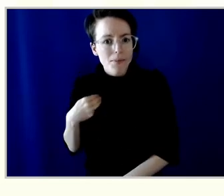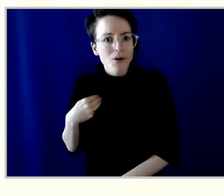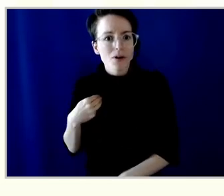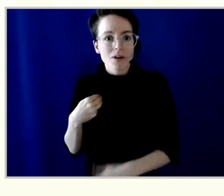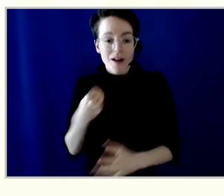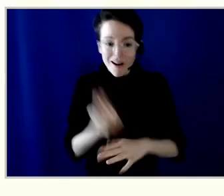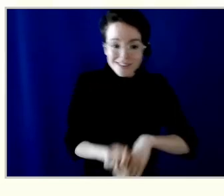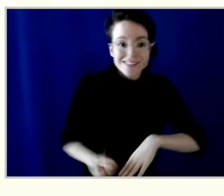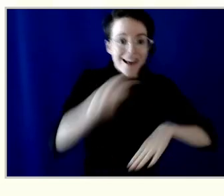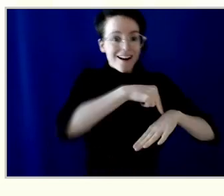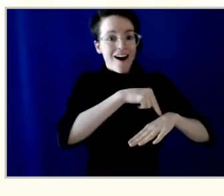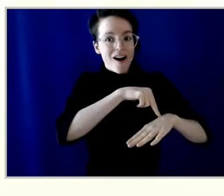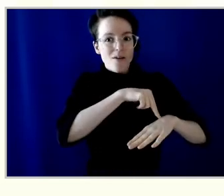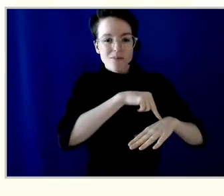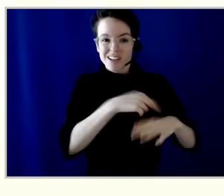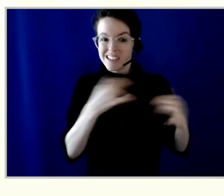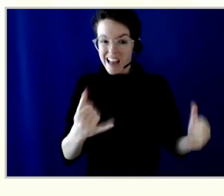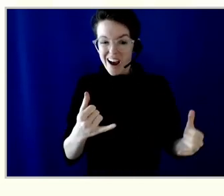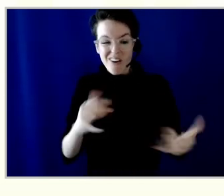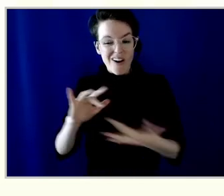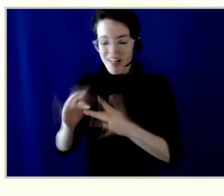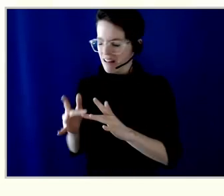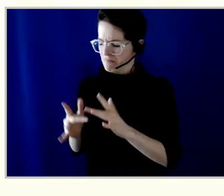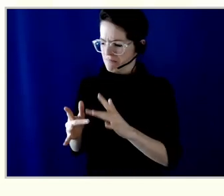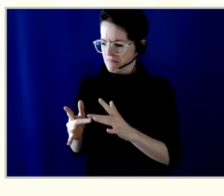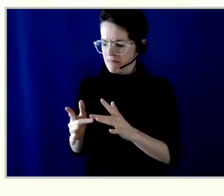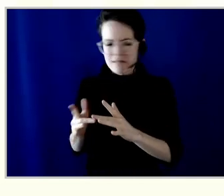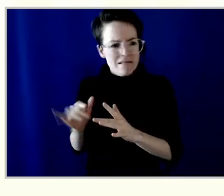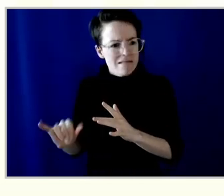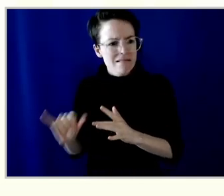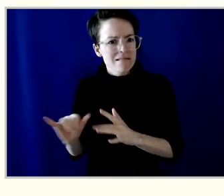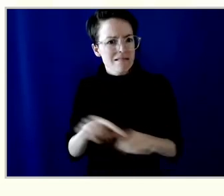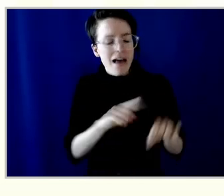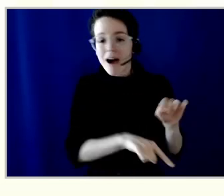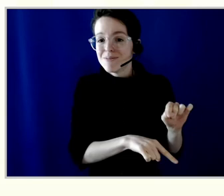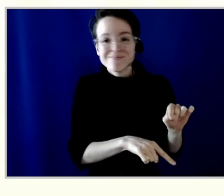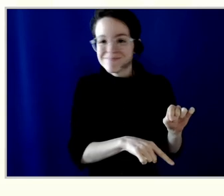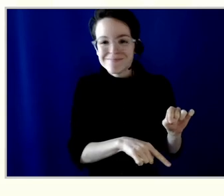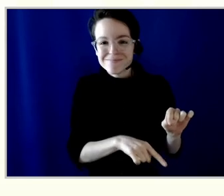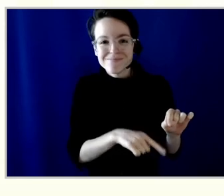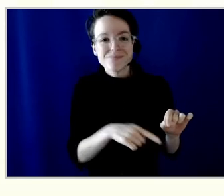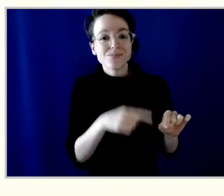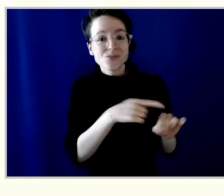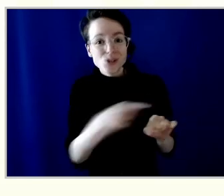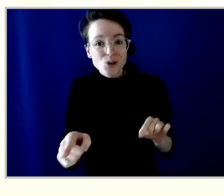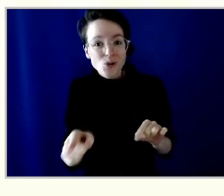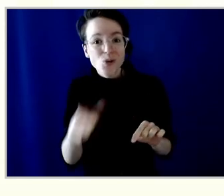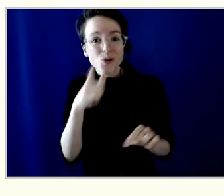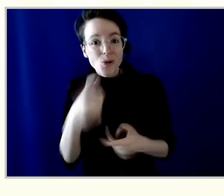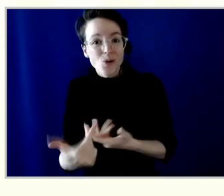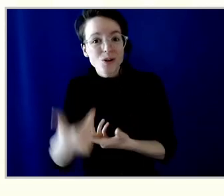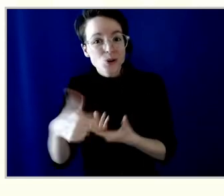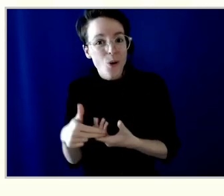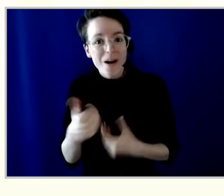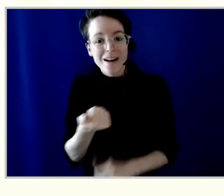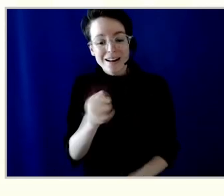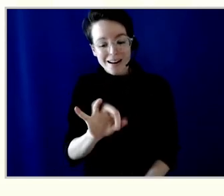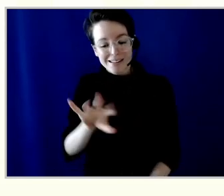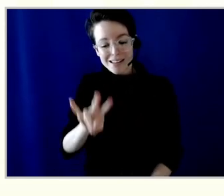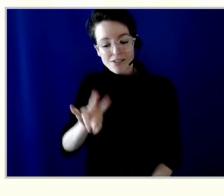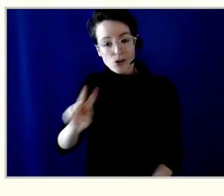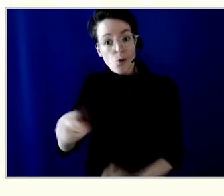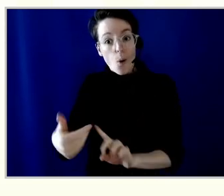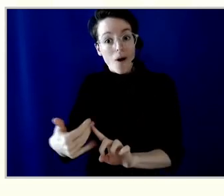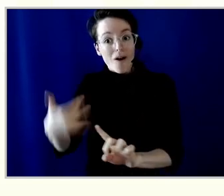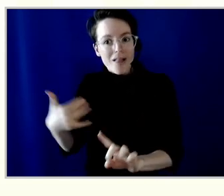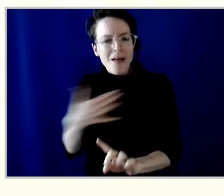person tonight. So we encourage anyone who has been a member since 1972 or earlier to send us a message. You can